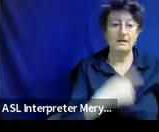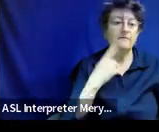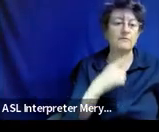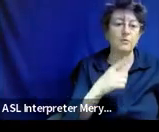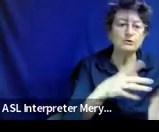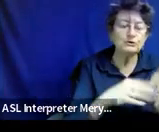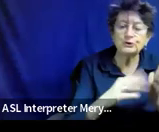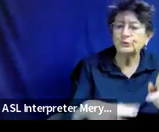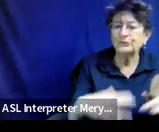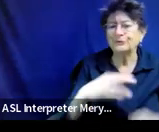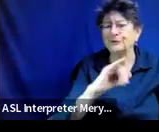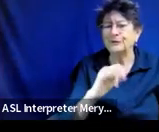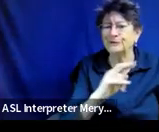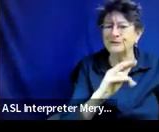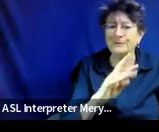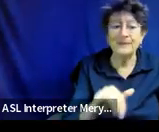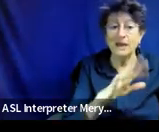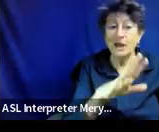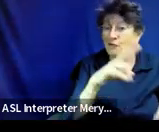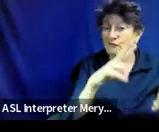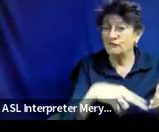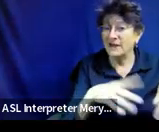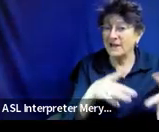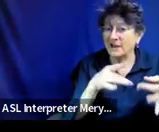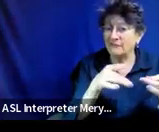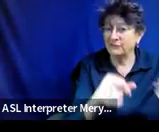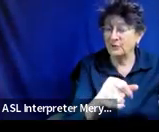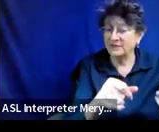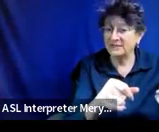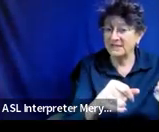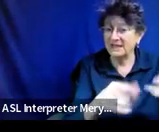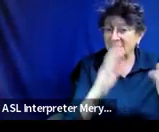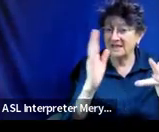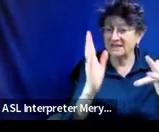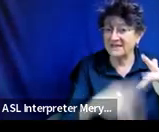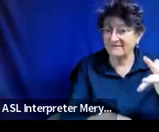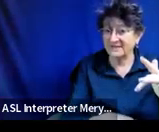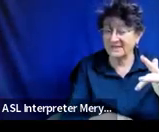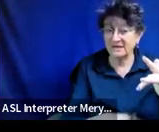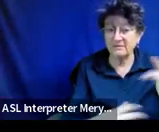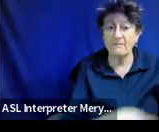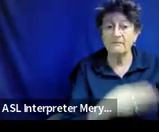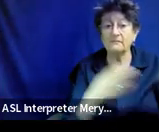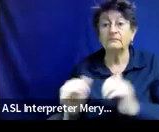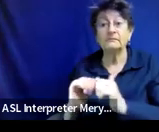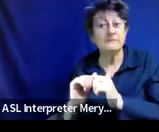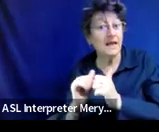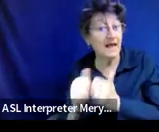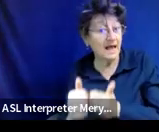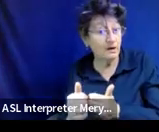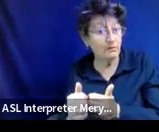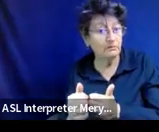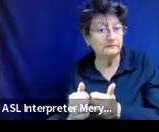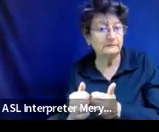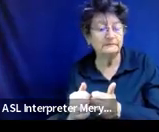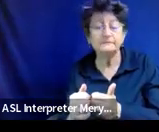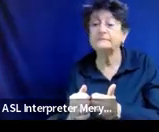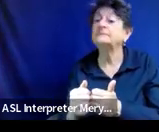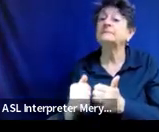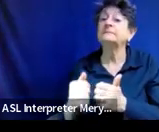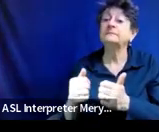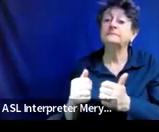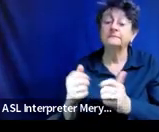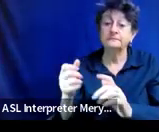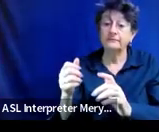reading fluency deficit so we would expect to see that reading fluency deficit and the house statement for that could be that jimmy's reading